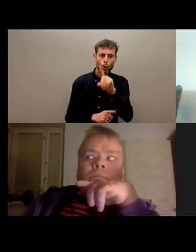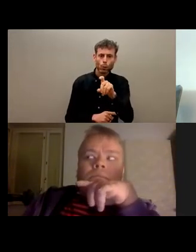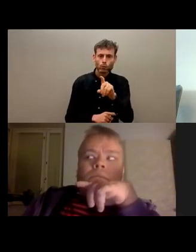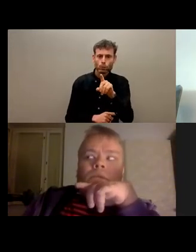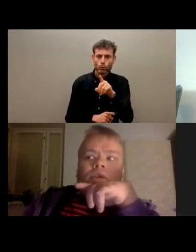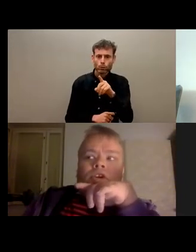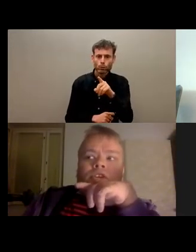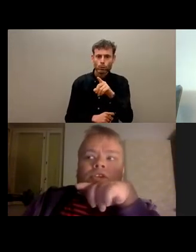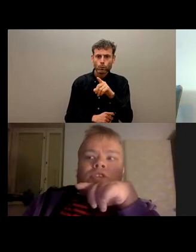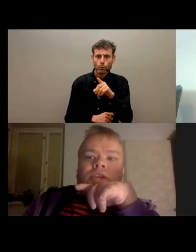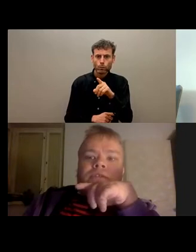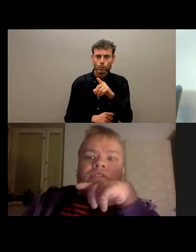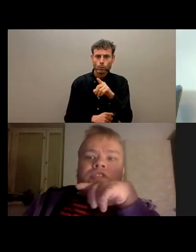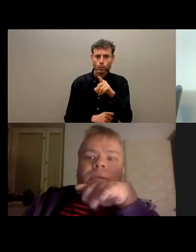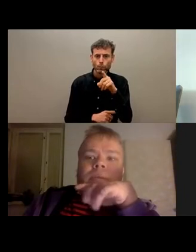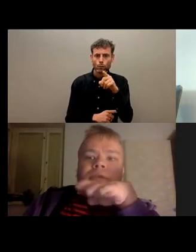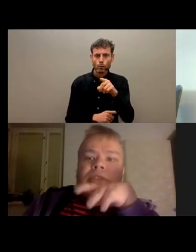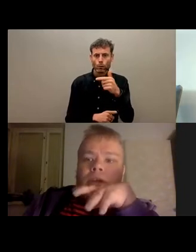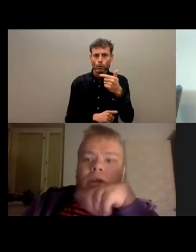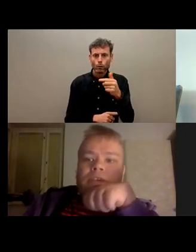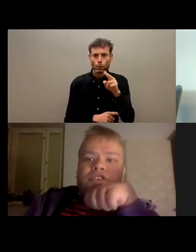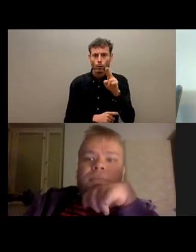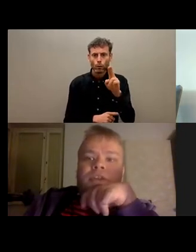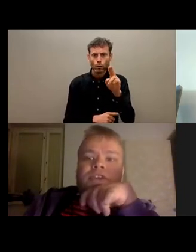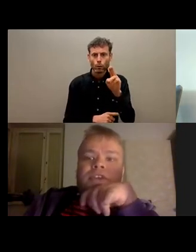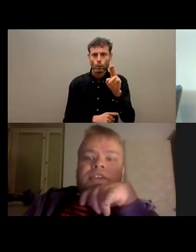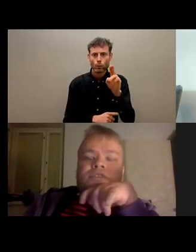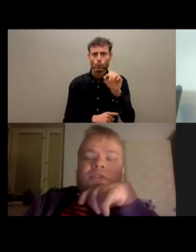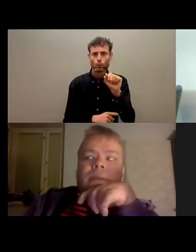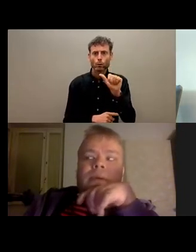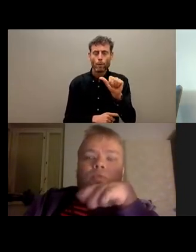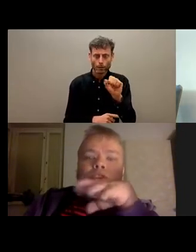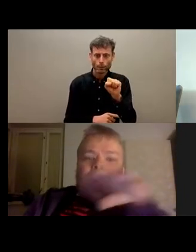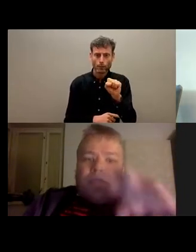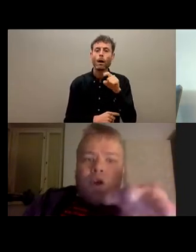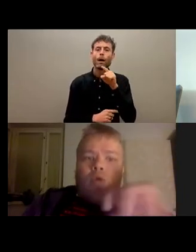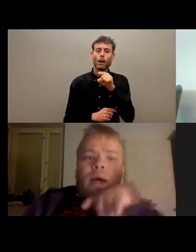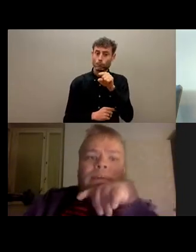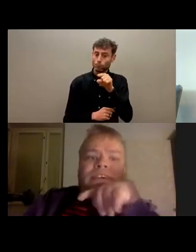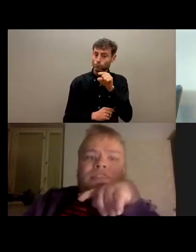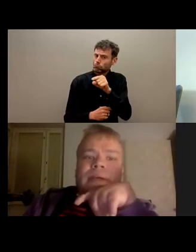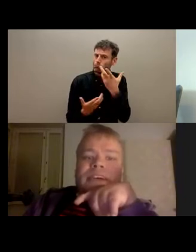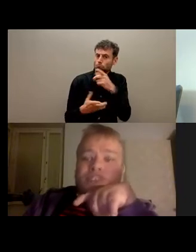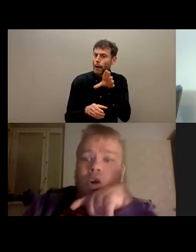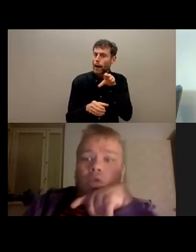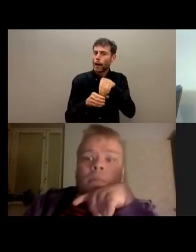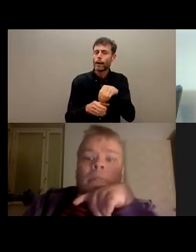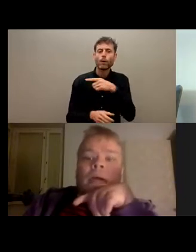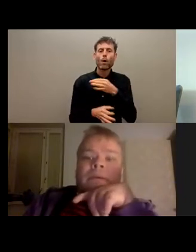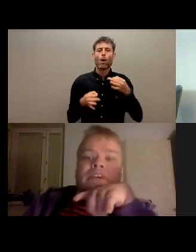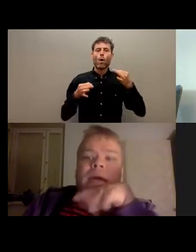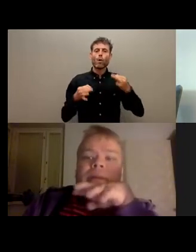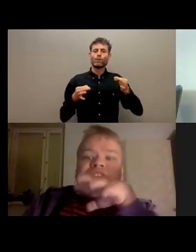So we are not actually officially a member of the Alliance, but I think it's really about what kind of role Abilis is explaining as a whole,